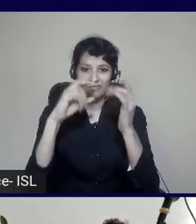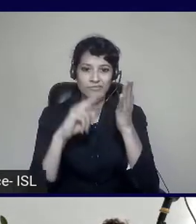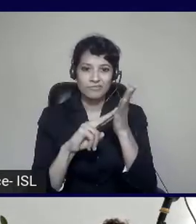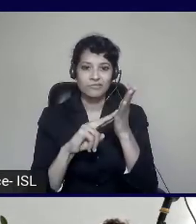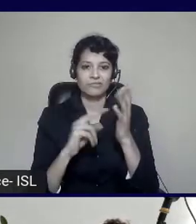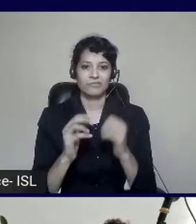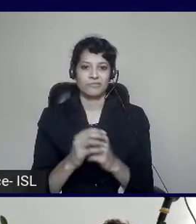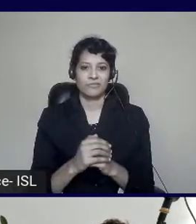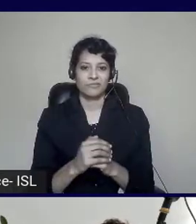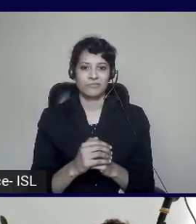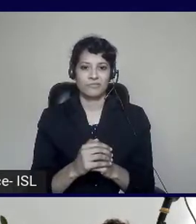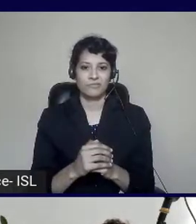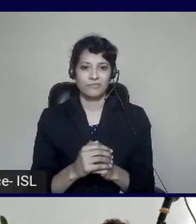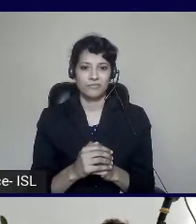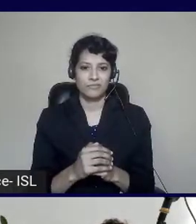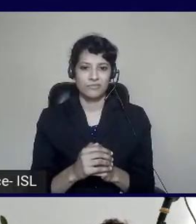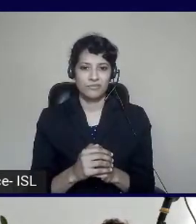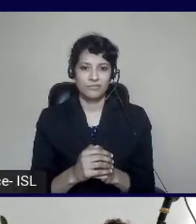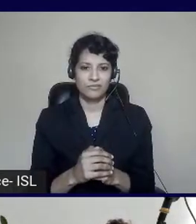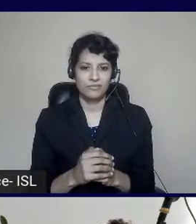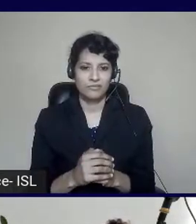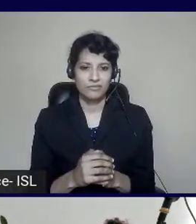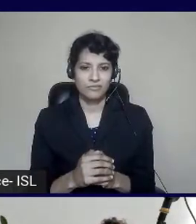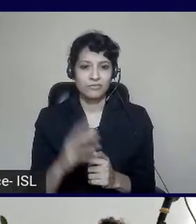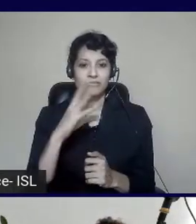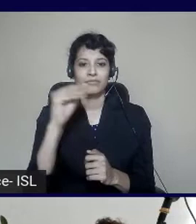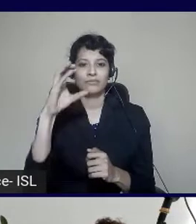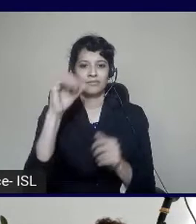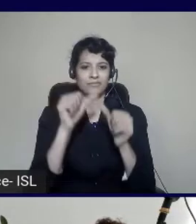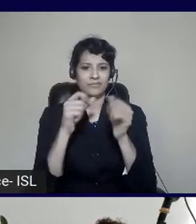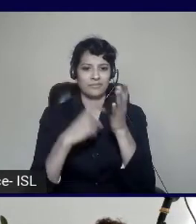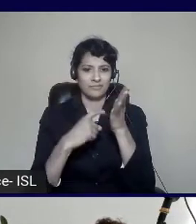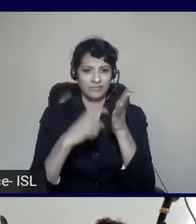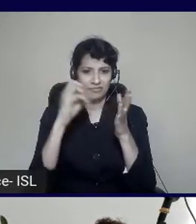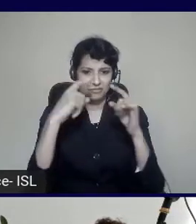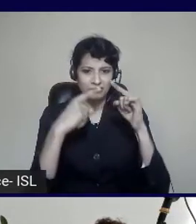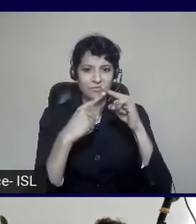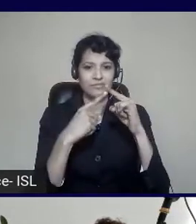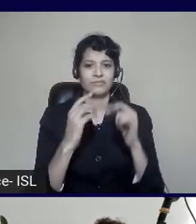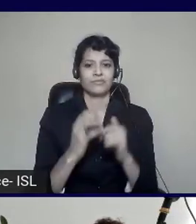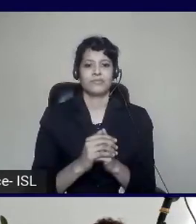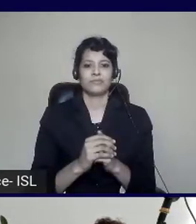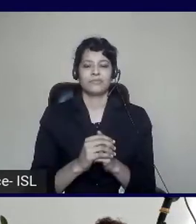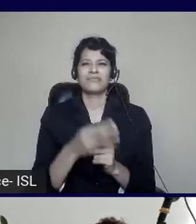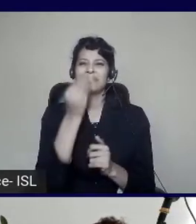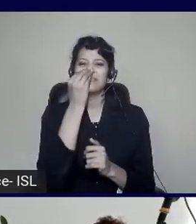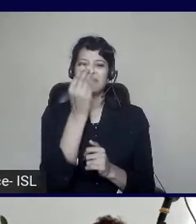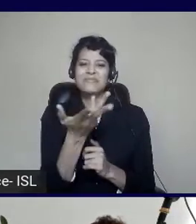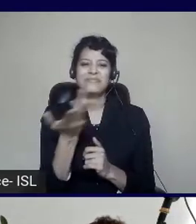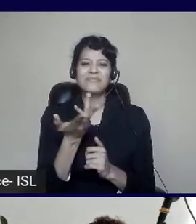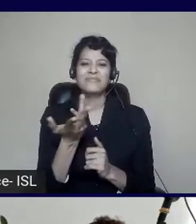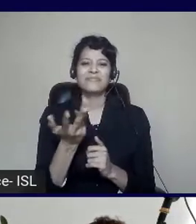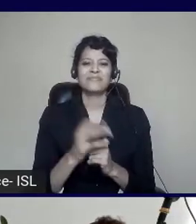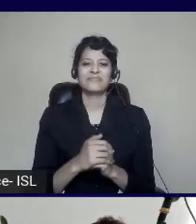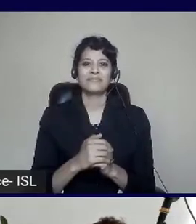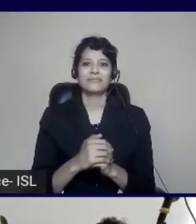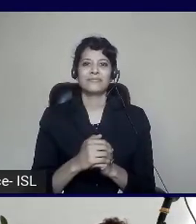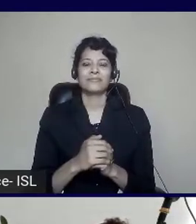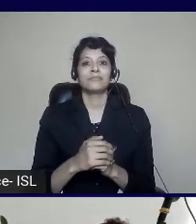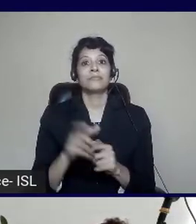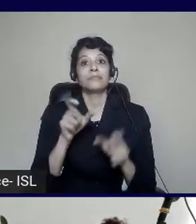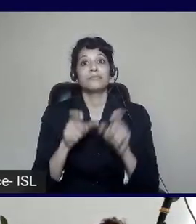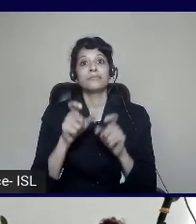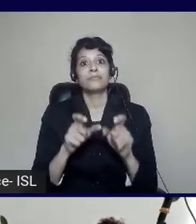so much for doing the right thing. So what's the easiest one you think that people want to follow? Now, they follow both. They follow